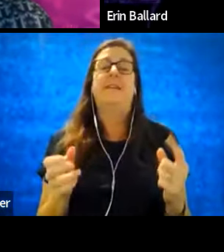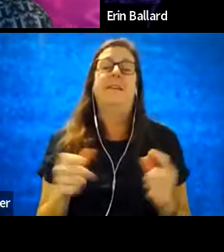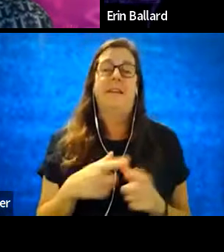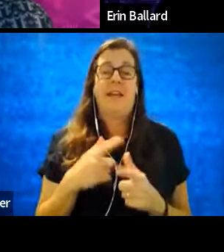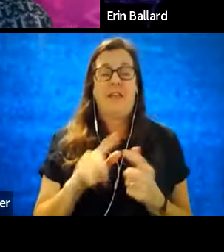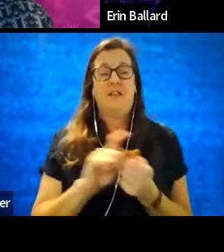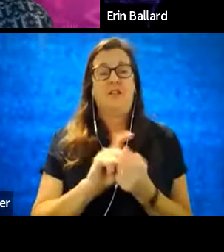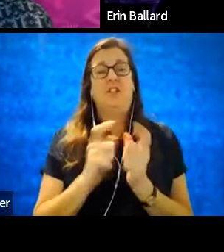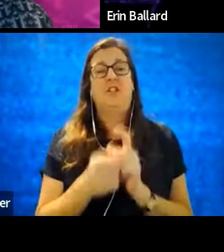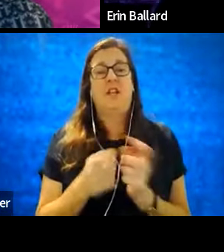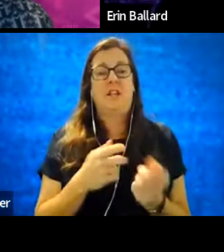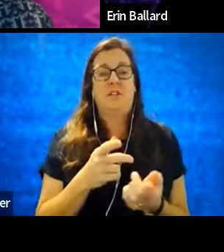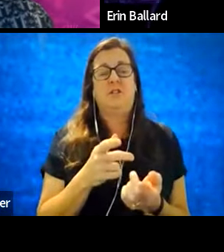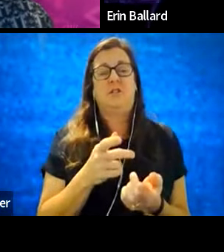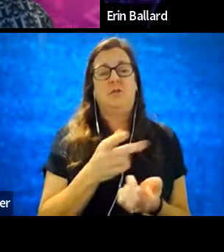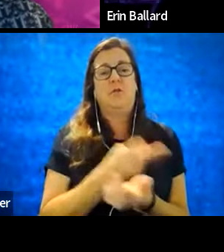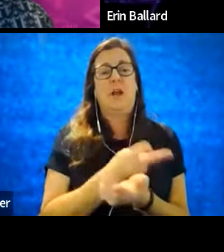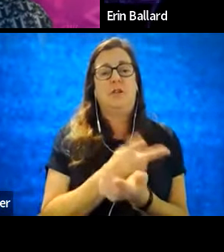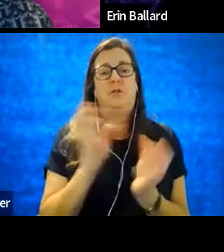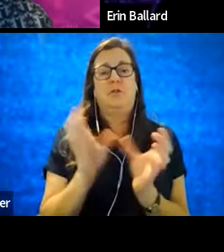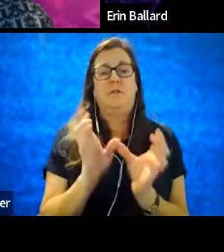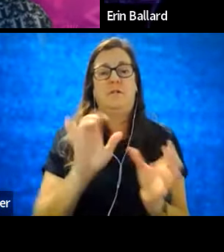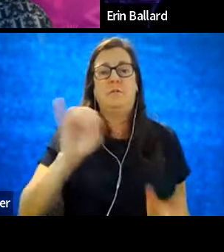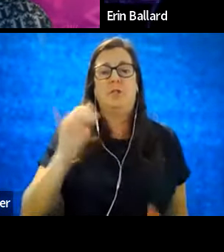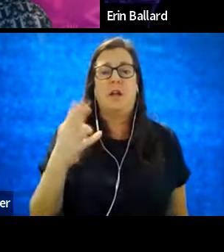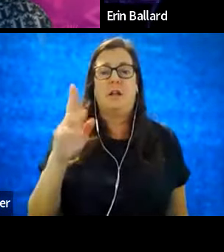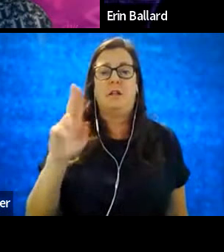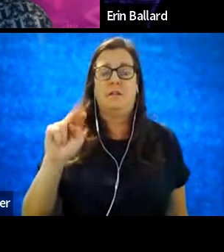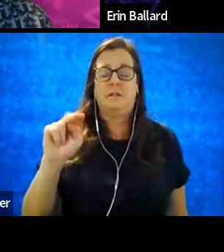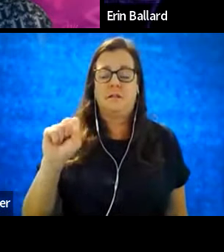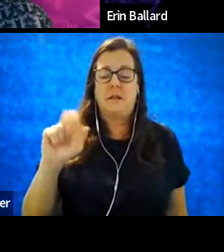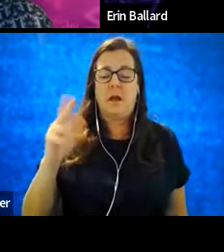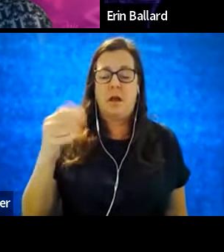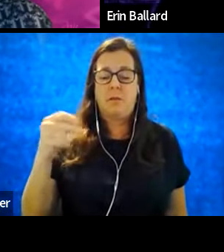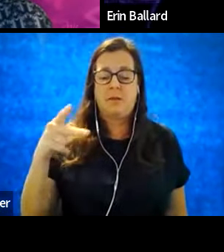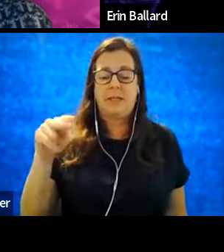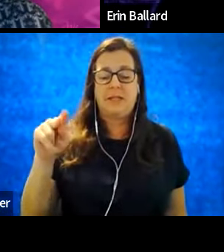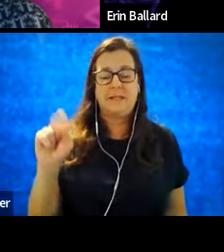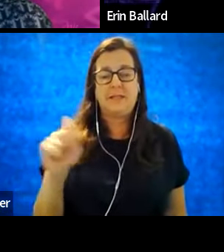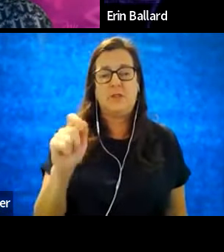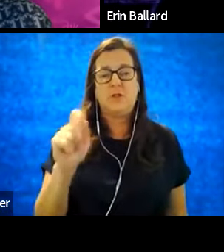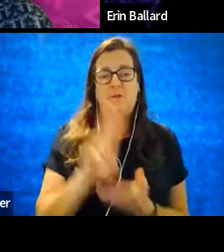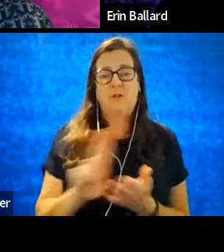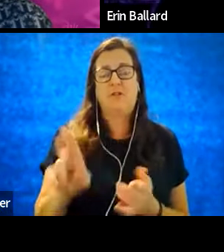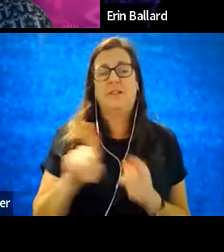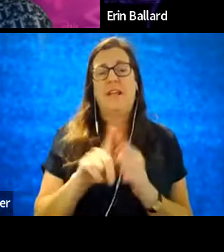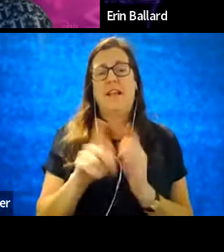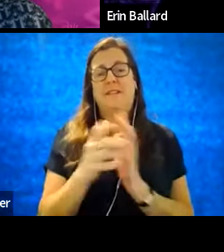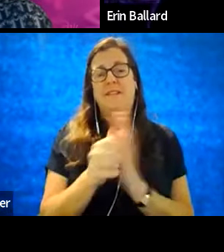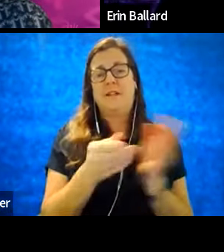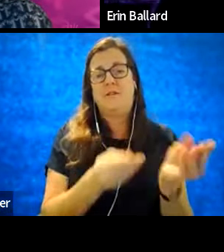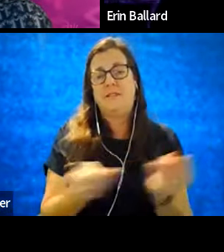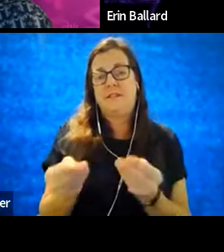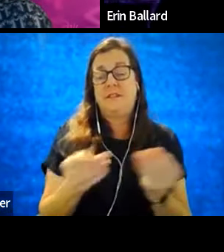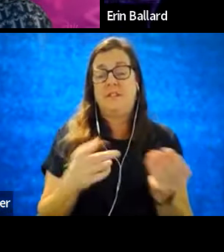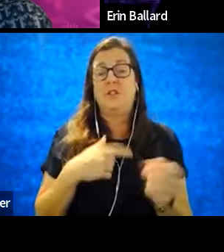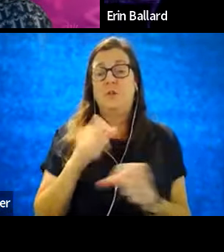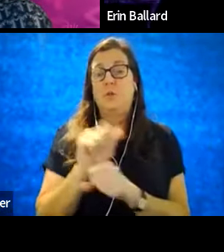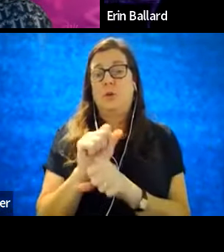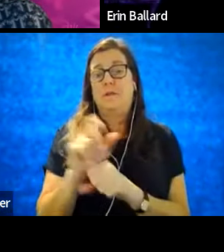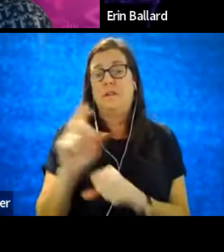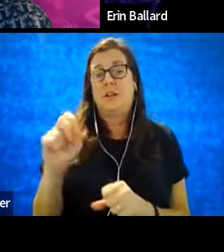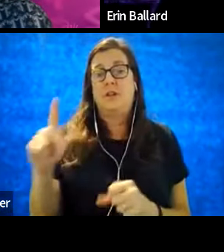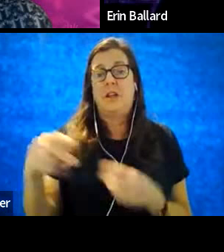certificate from Johns Hopkins University as a skilled facilitator. She's worked for the Department of Transportation's